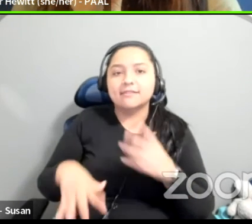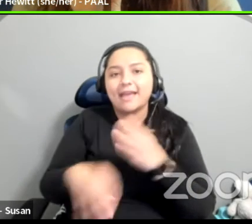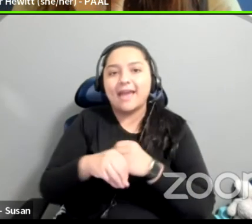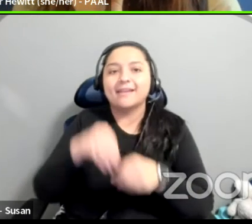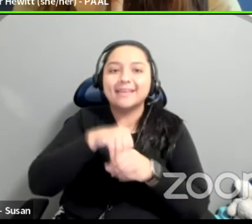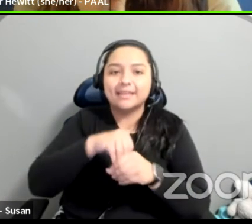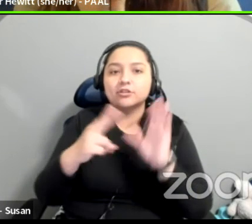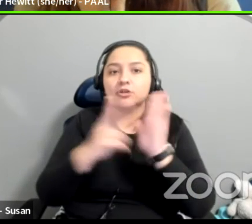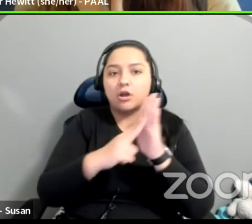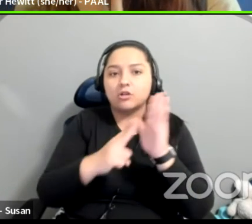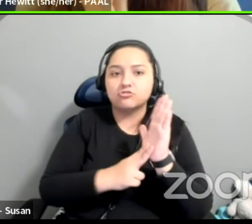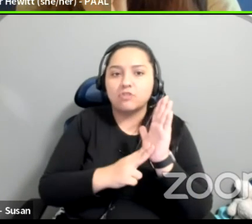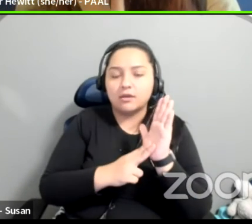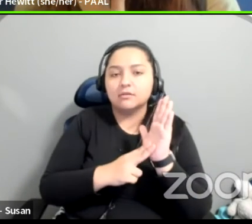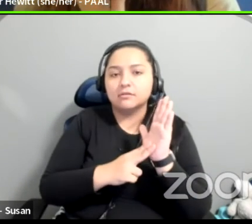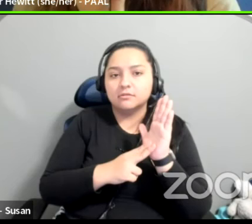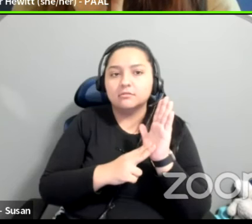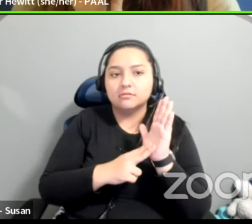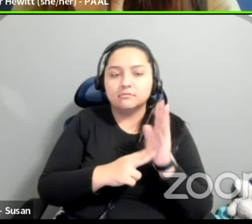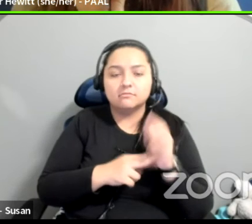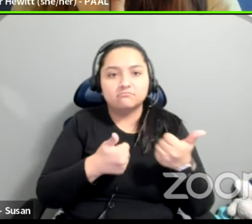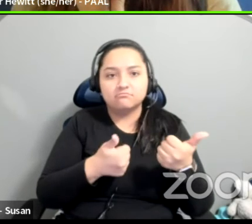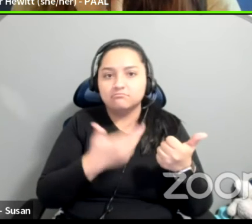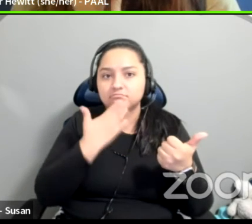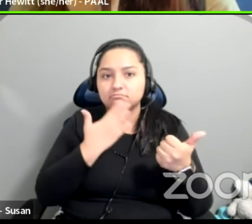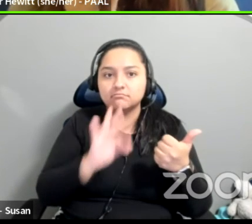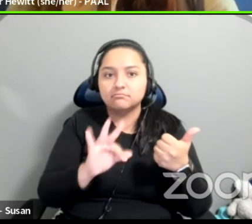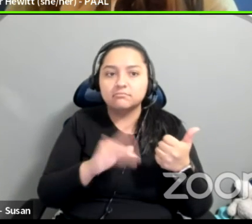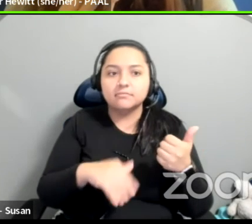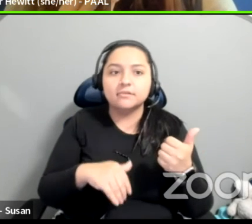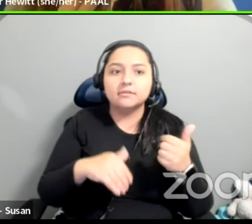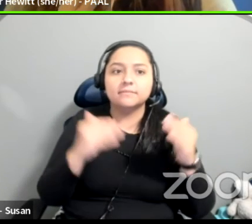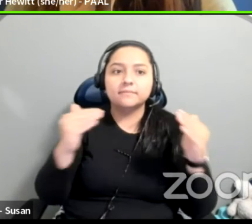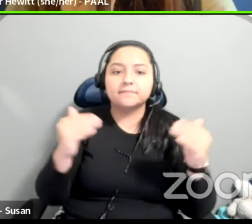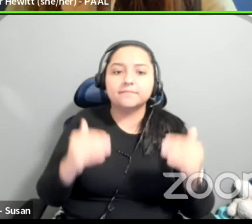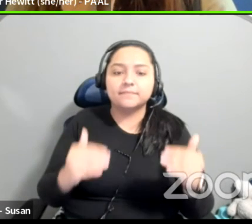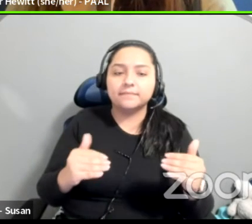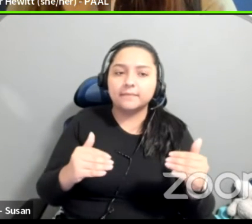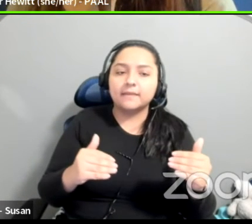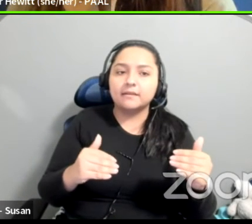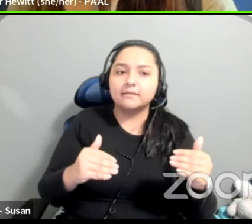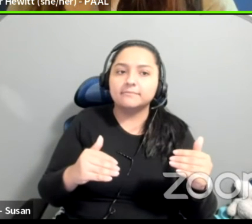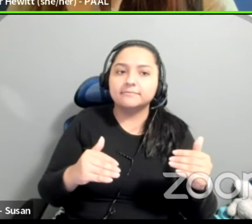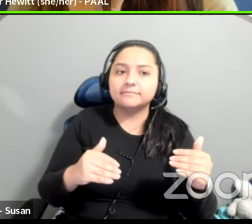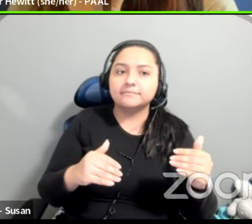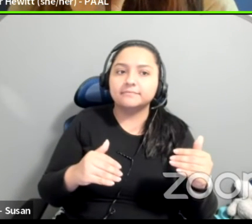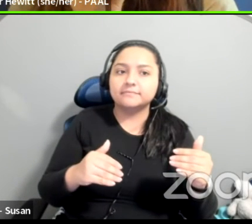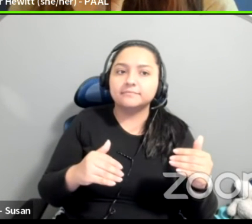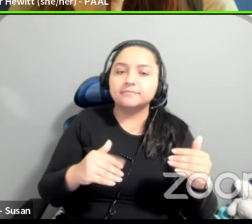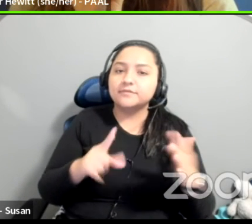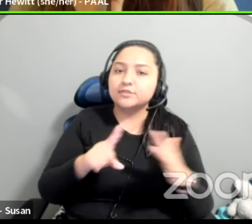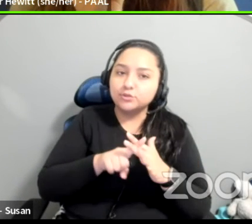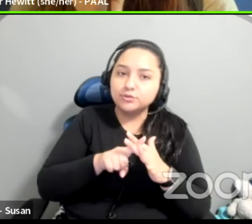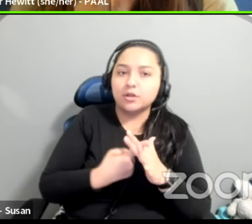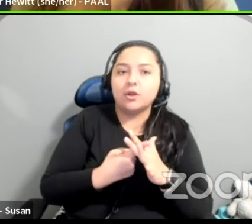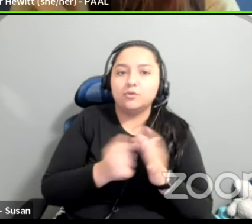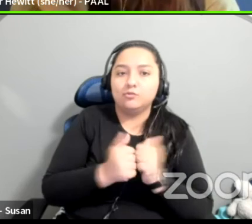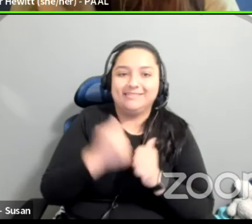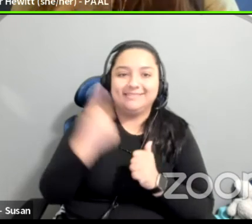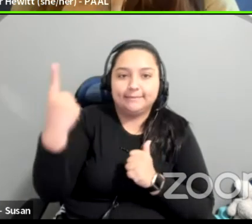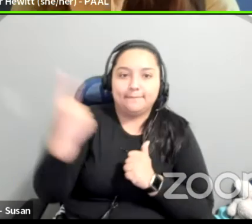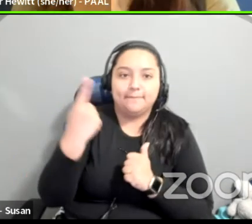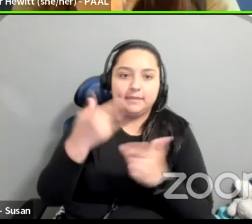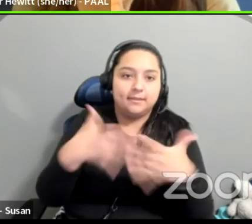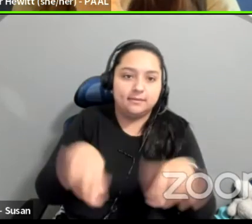other artists who have less power in those conversations. Oh, thank you for that. Um, rather than being paralyzed by the perfect dream, start with something and start changing lives. Now